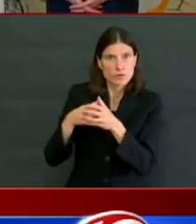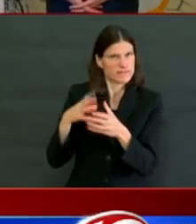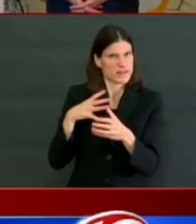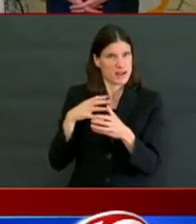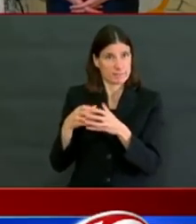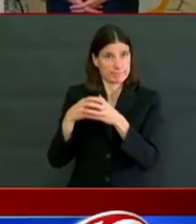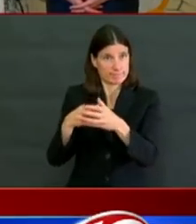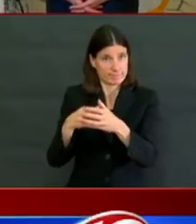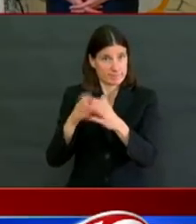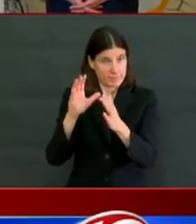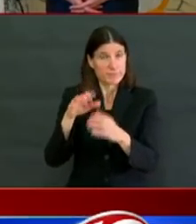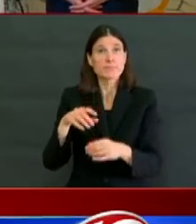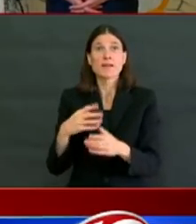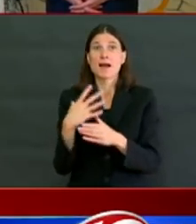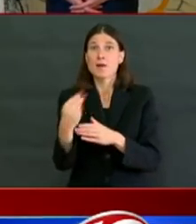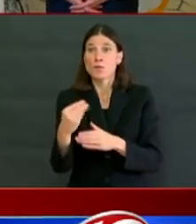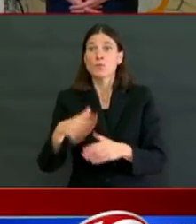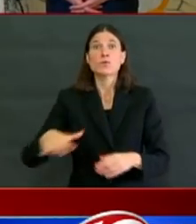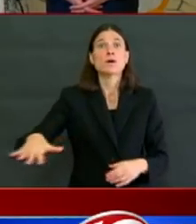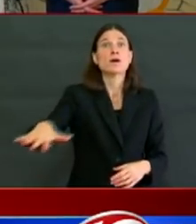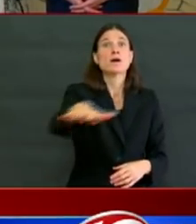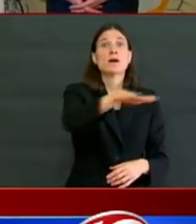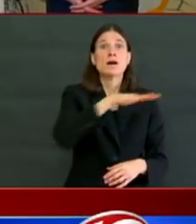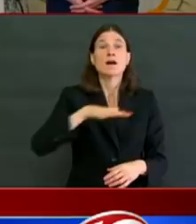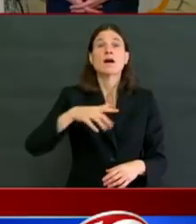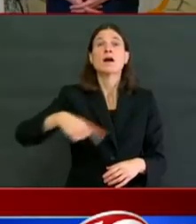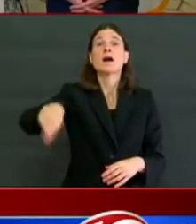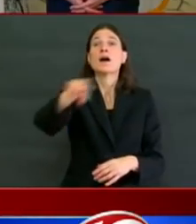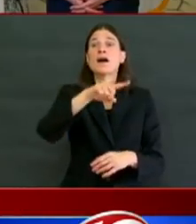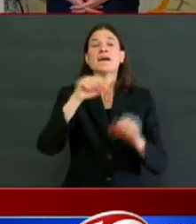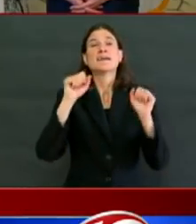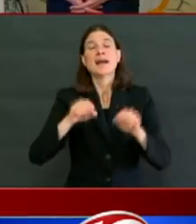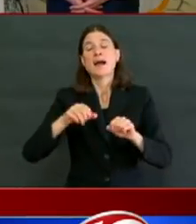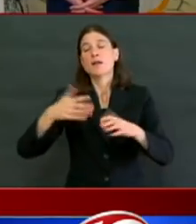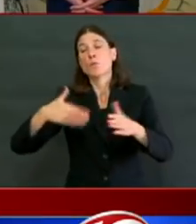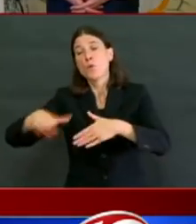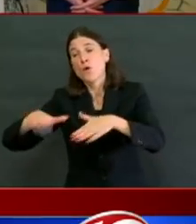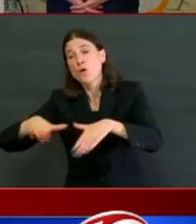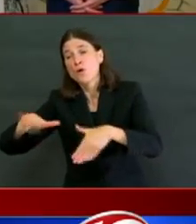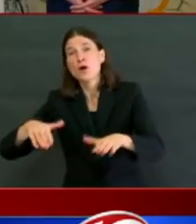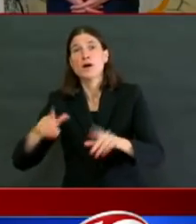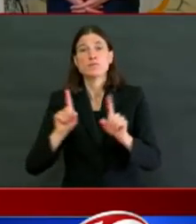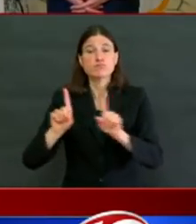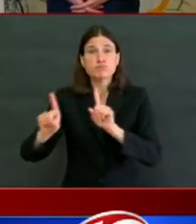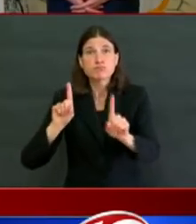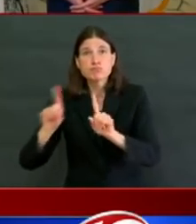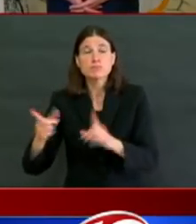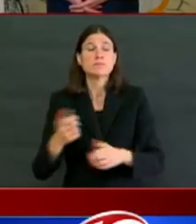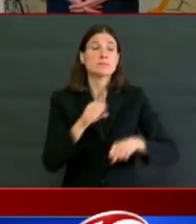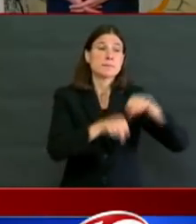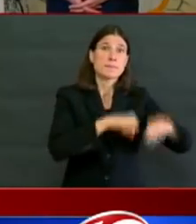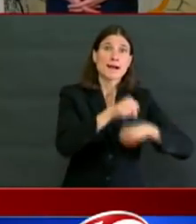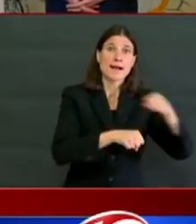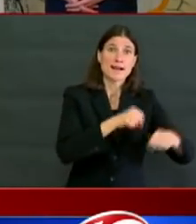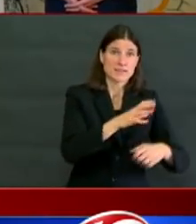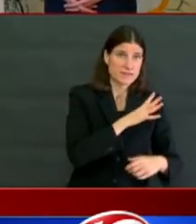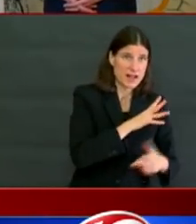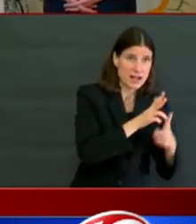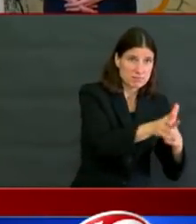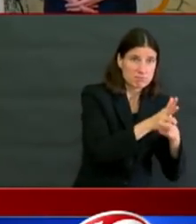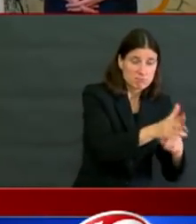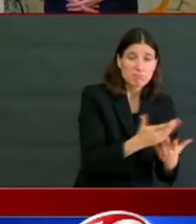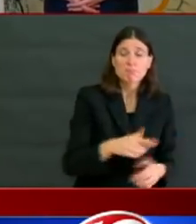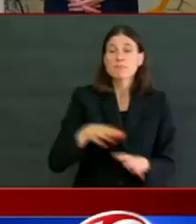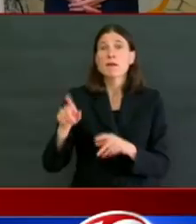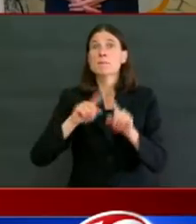have, have a cookout or have a huge football game or any kind of organized